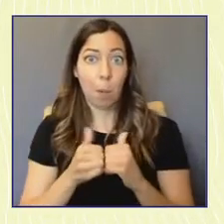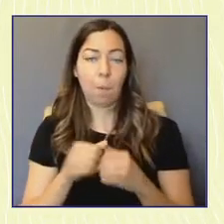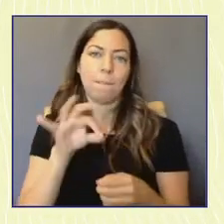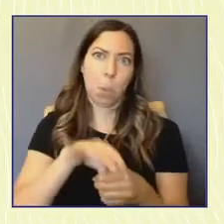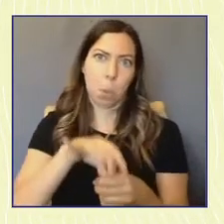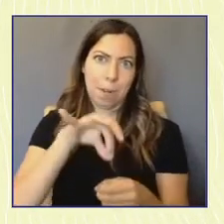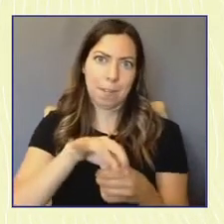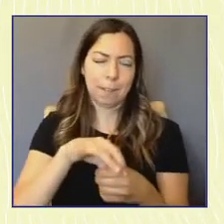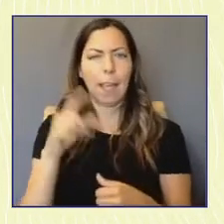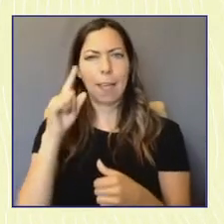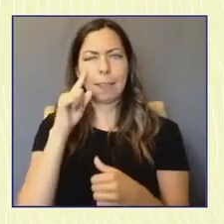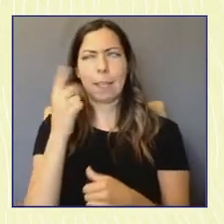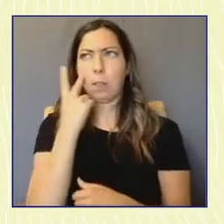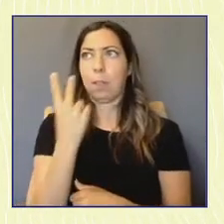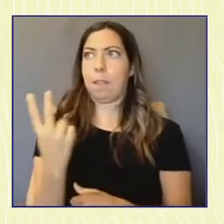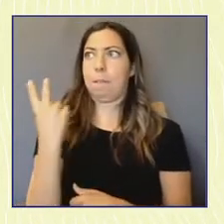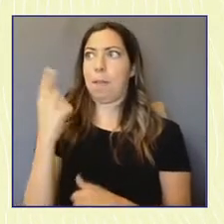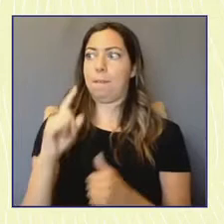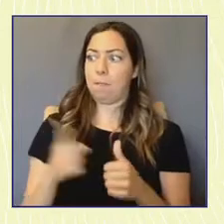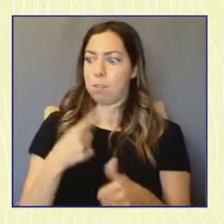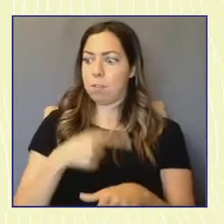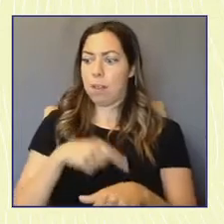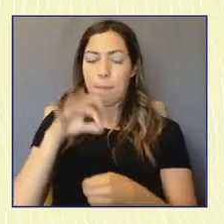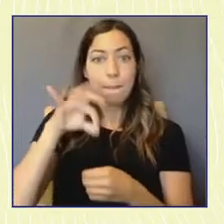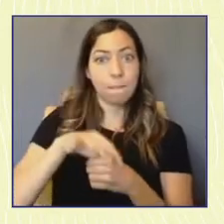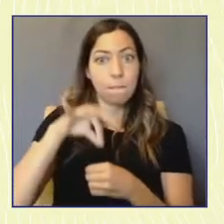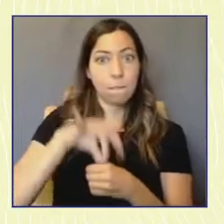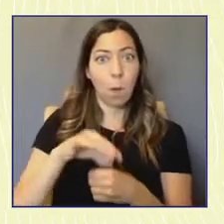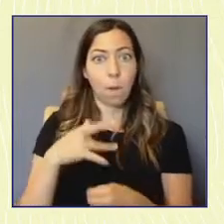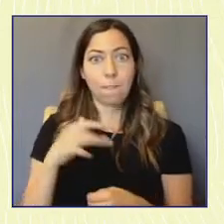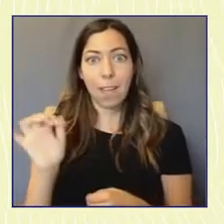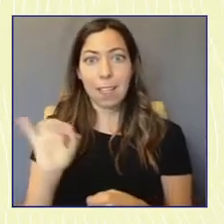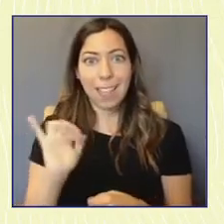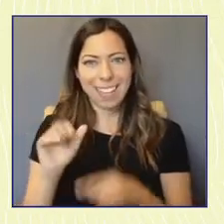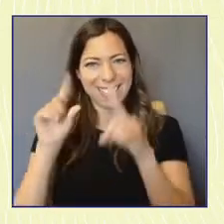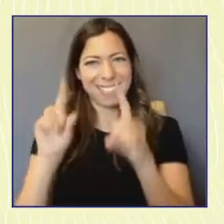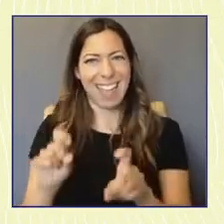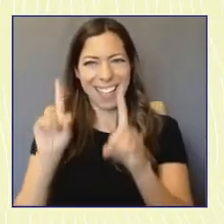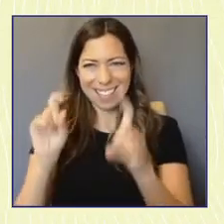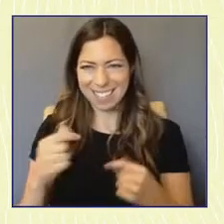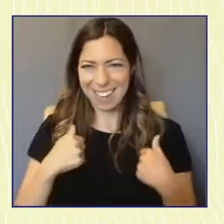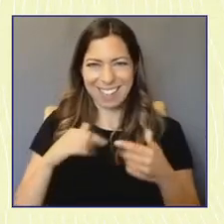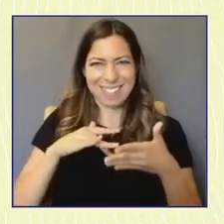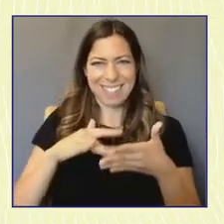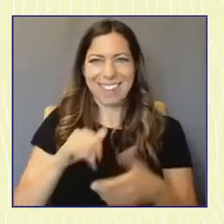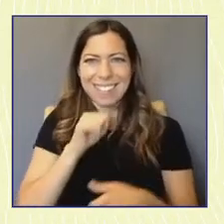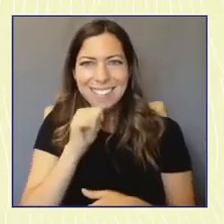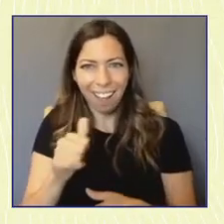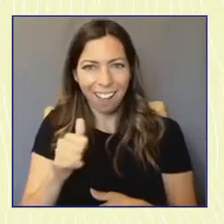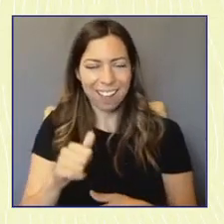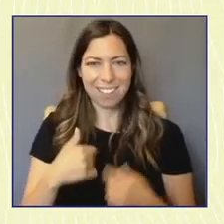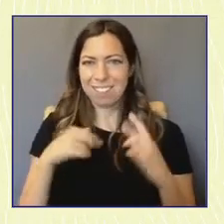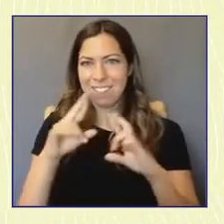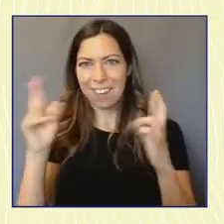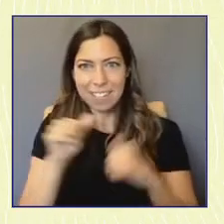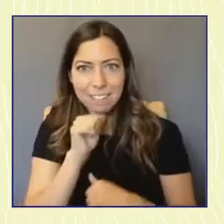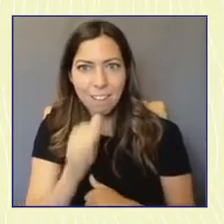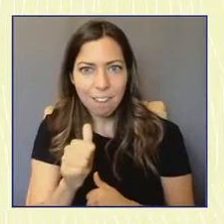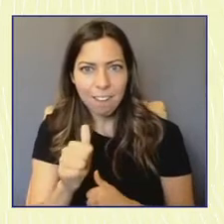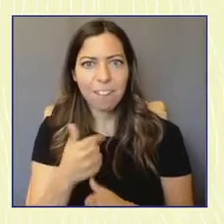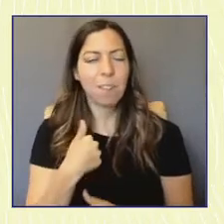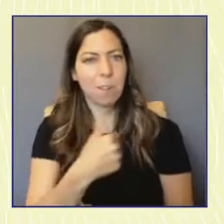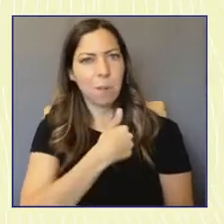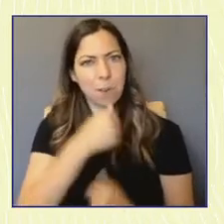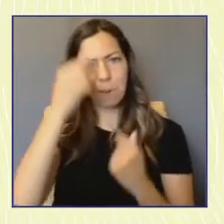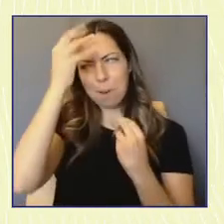vote and it candidly felt like a test that I didn't get the chance to study for. And so, so many of the ways that we try to think through specifically